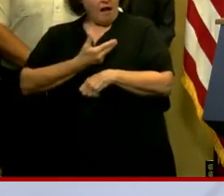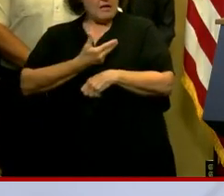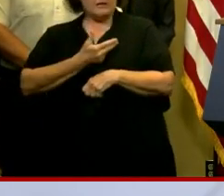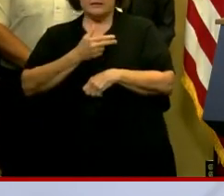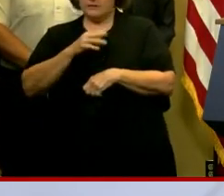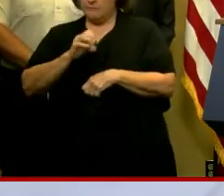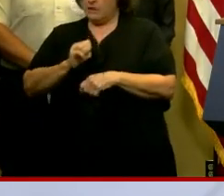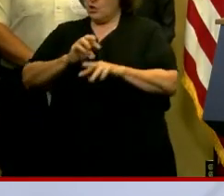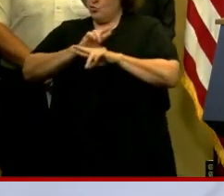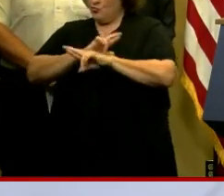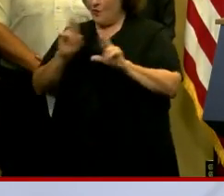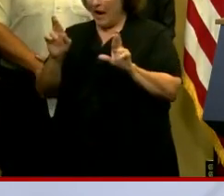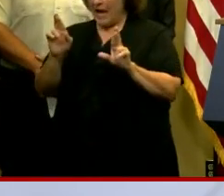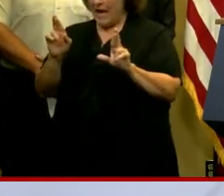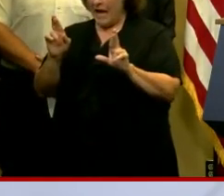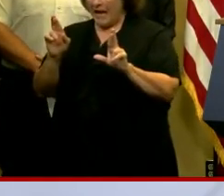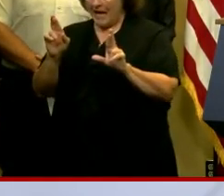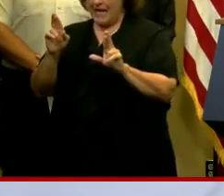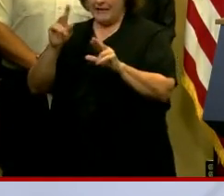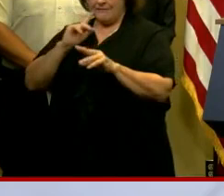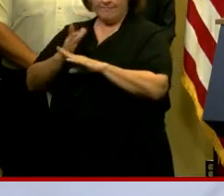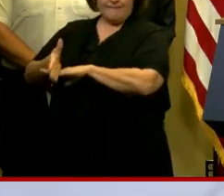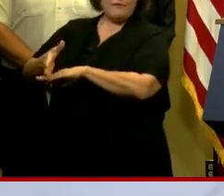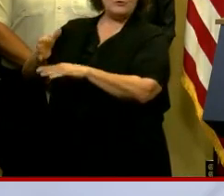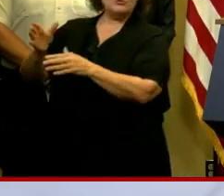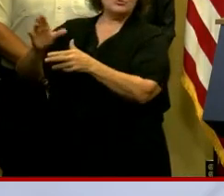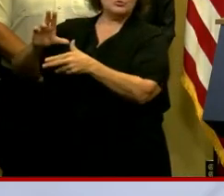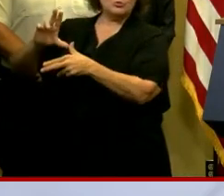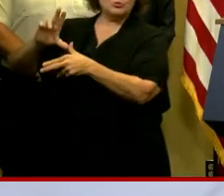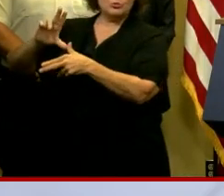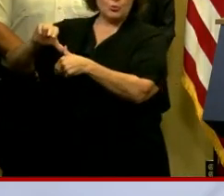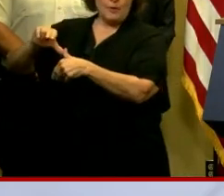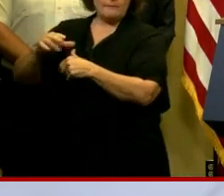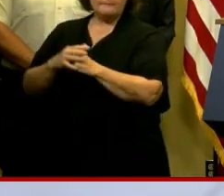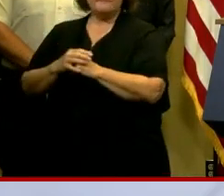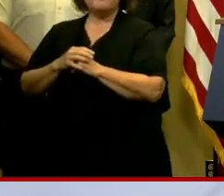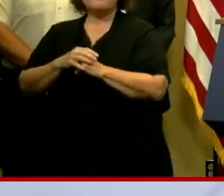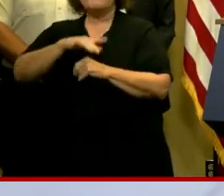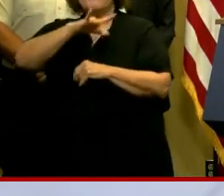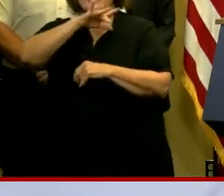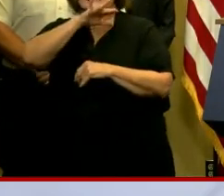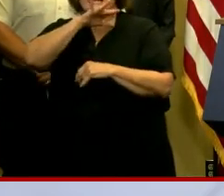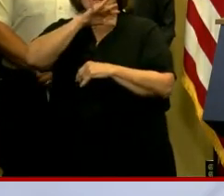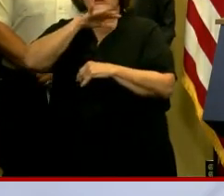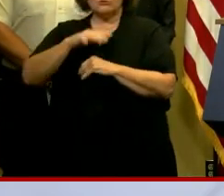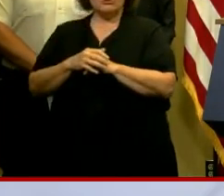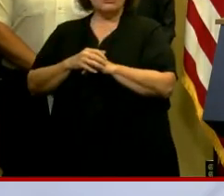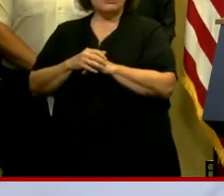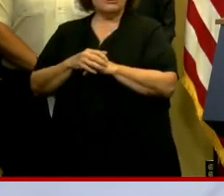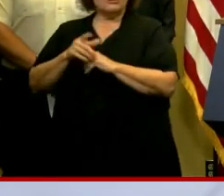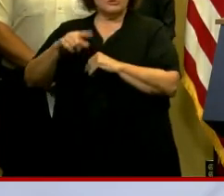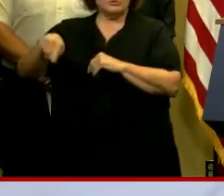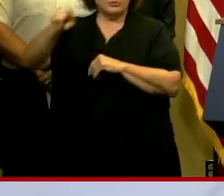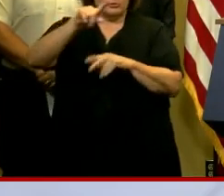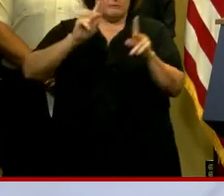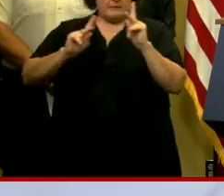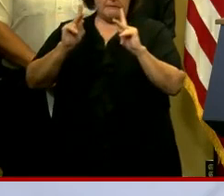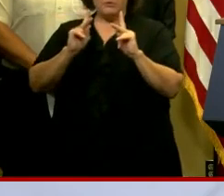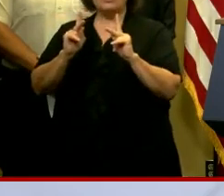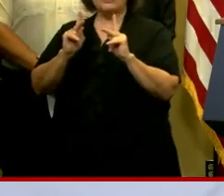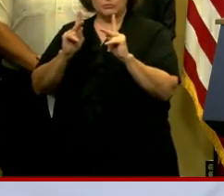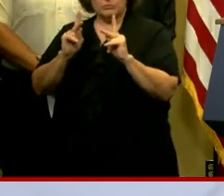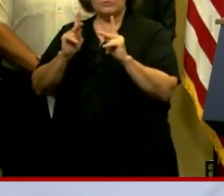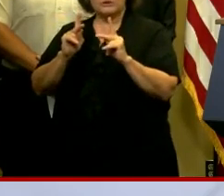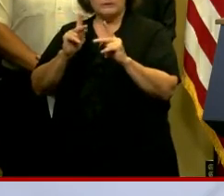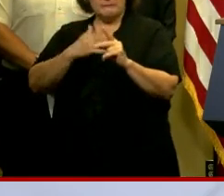able to respond post storm. Sanitation. Uh, residents are encouraged absolutely